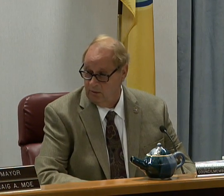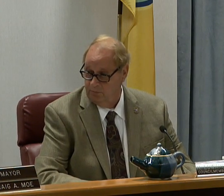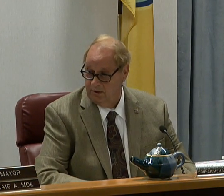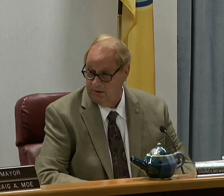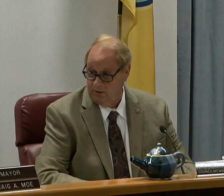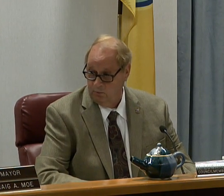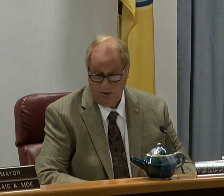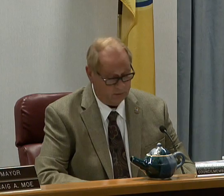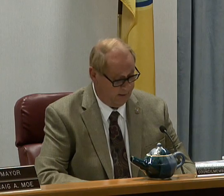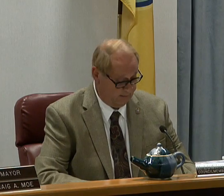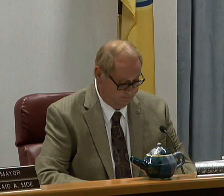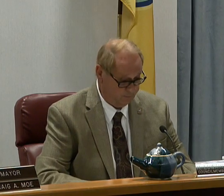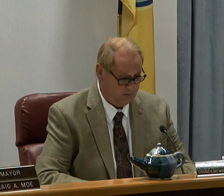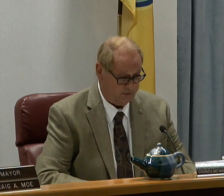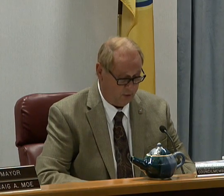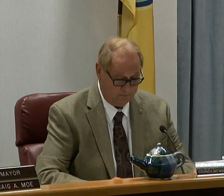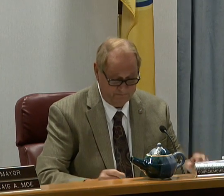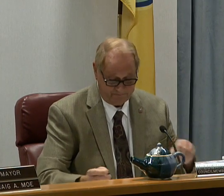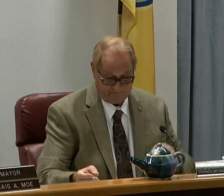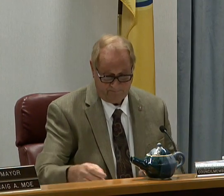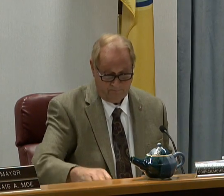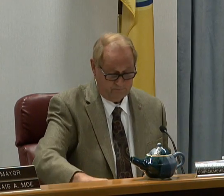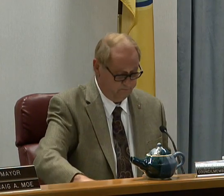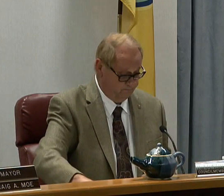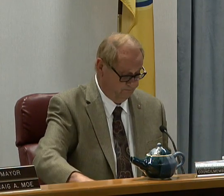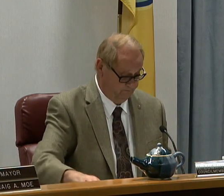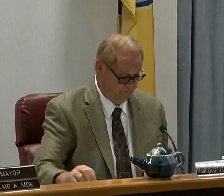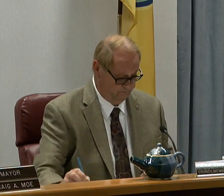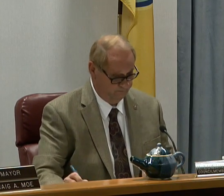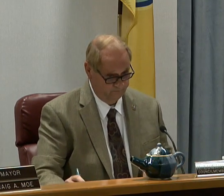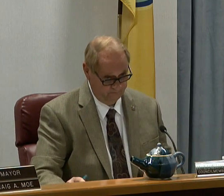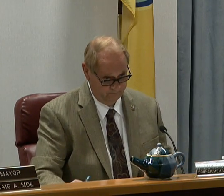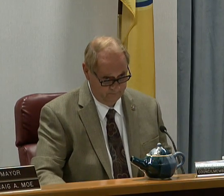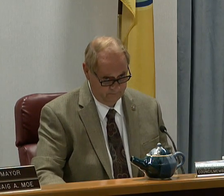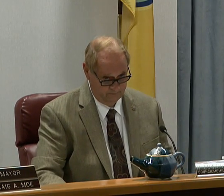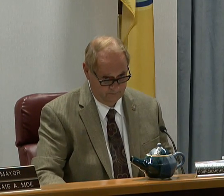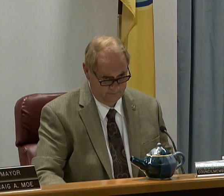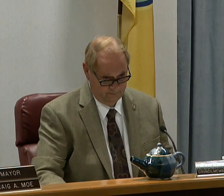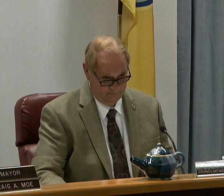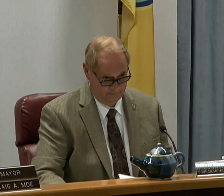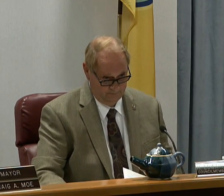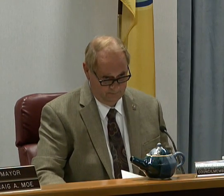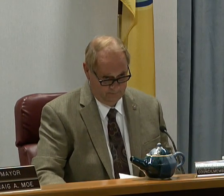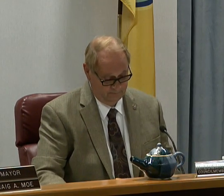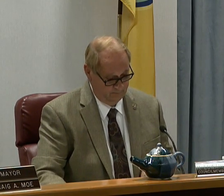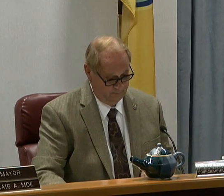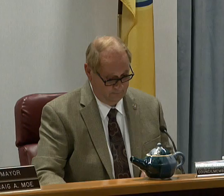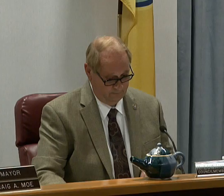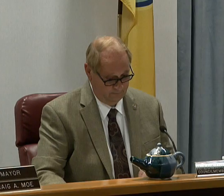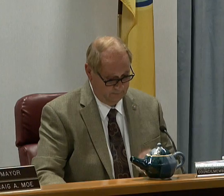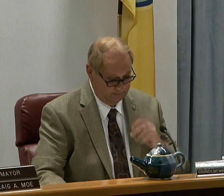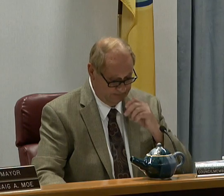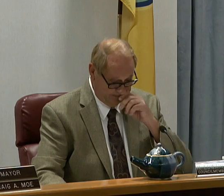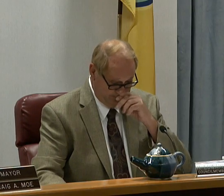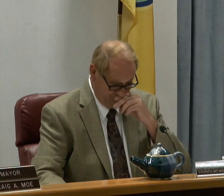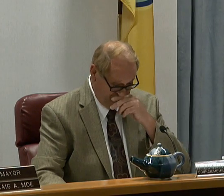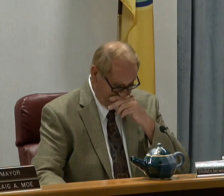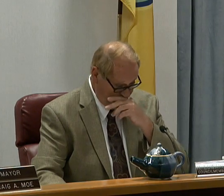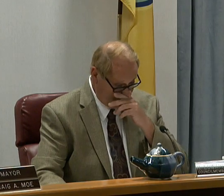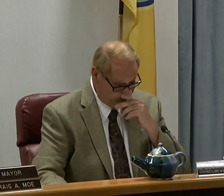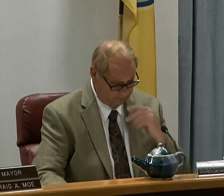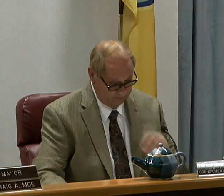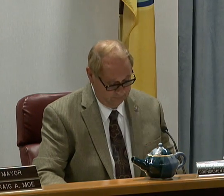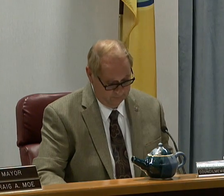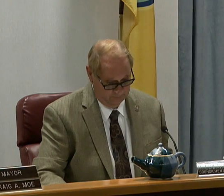and hope that they do well in that. That's all. Thank you. Ms. Nicholas? Donna and I, too, attended